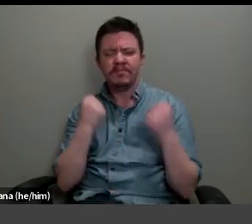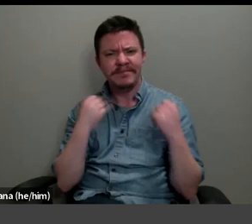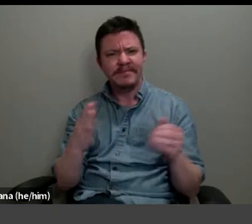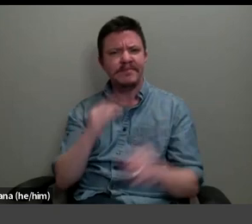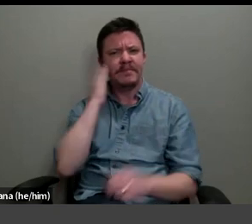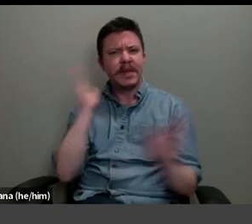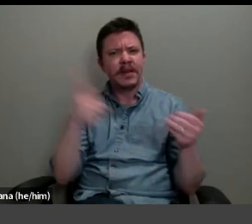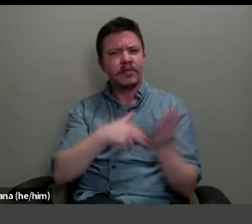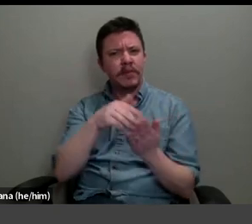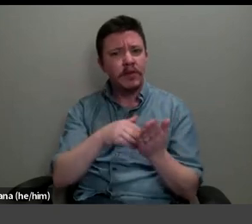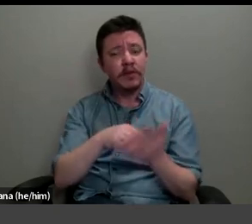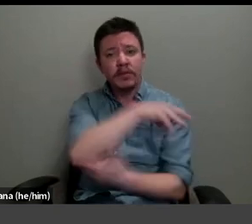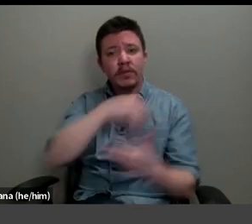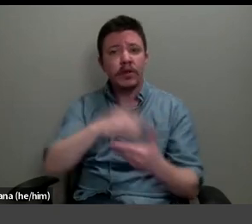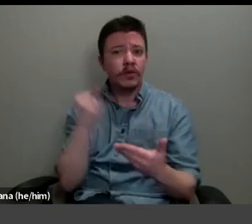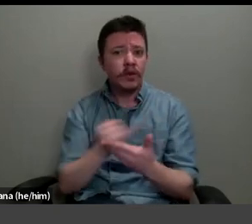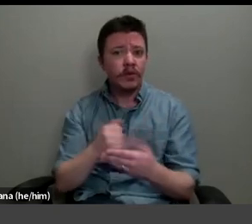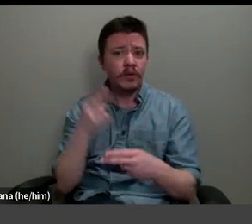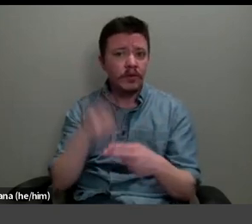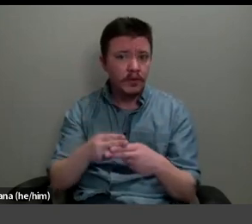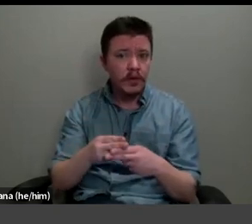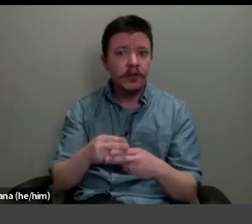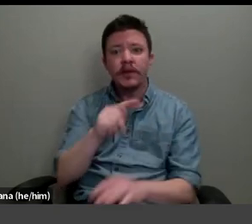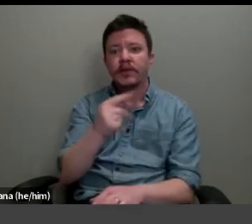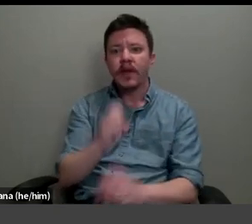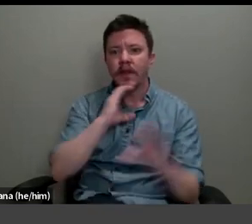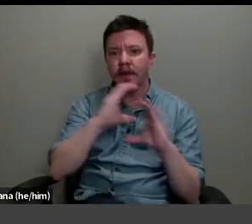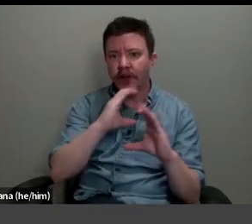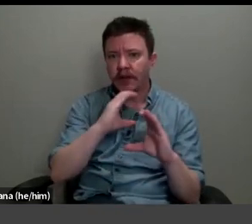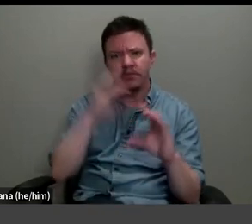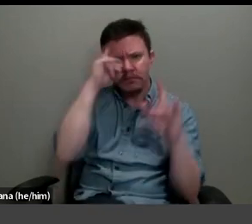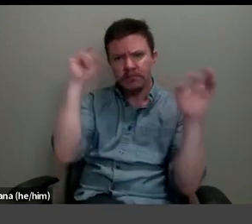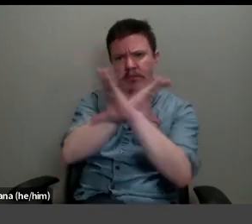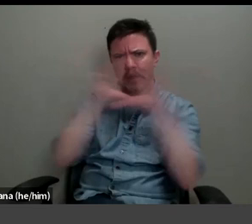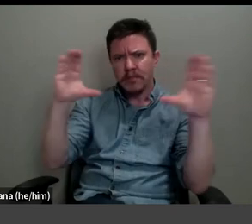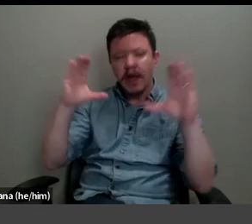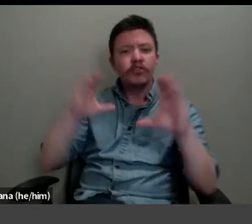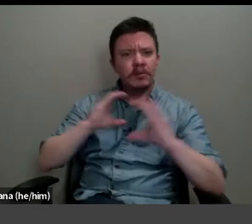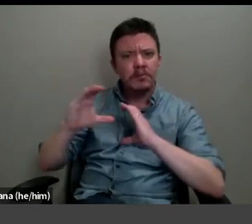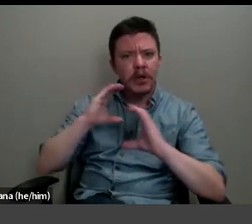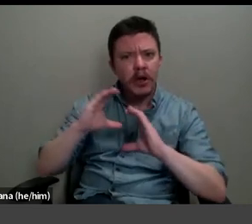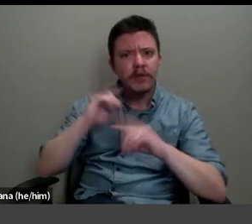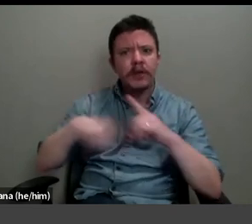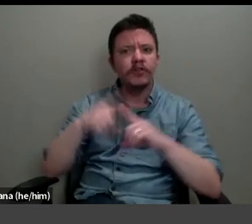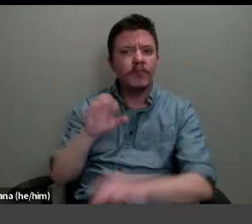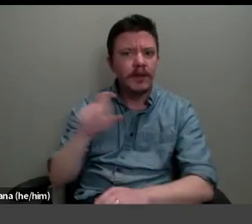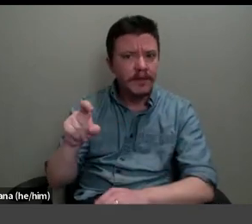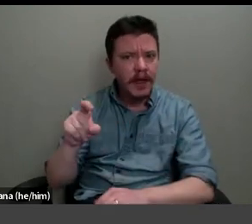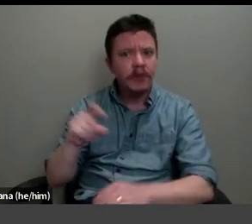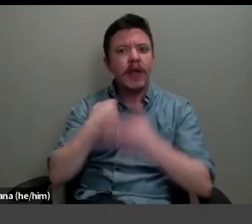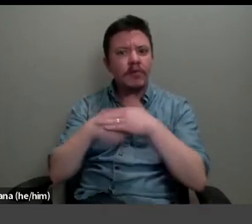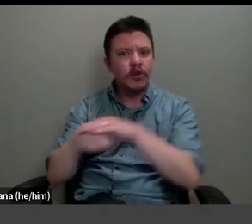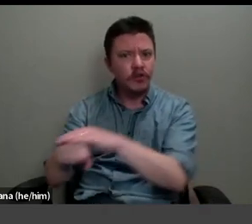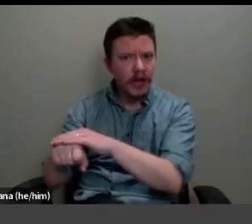including works such as The Chat, imagining a conversation about sex and procreation